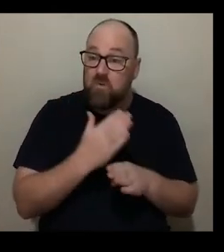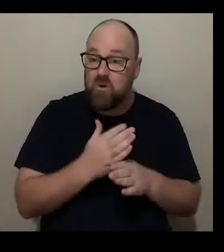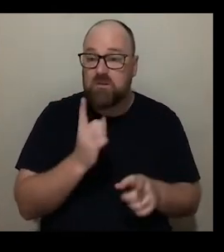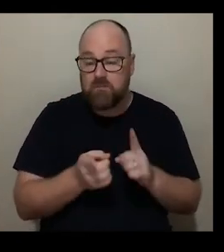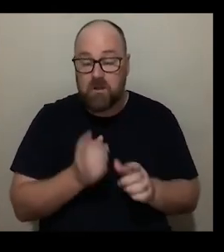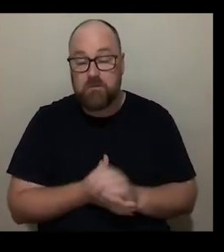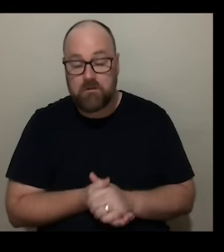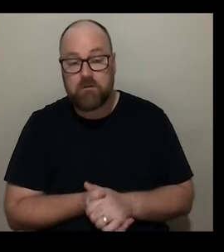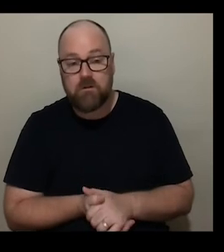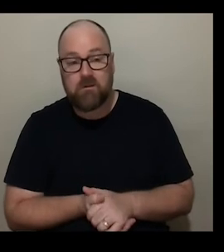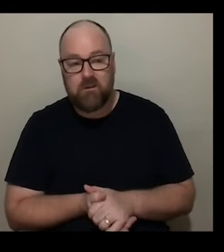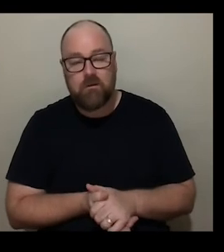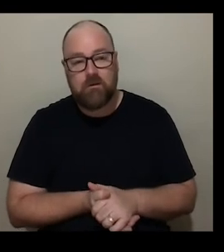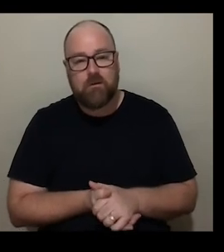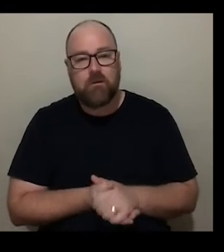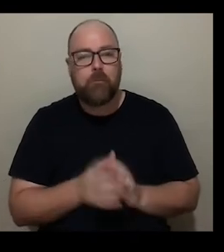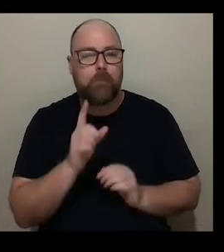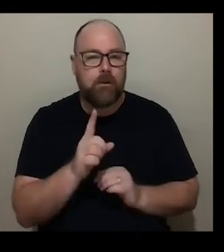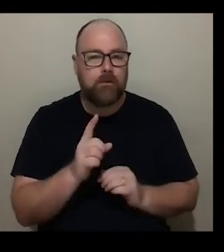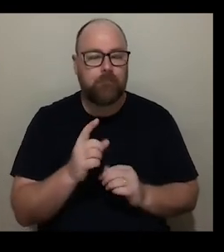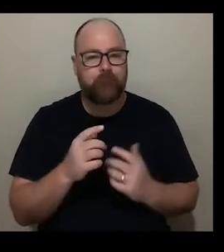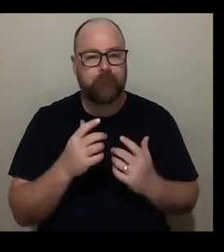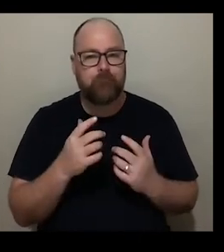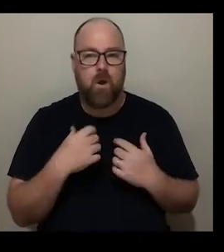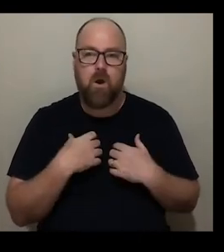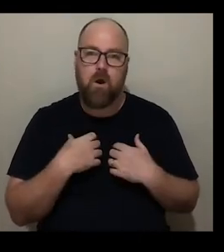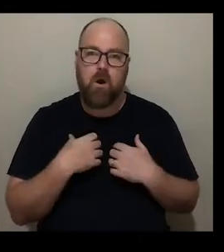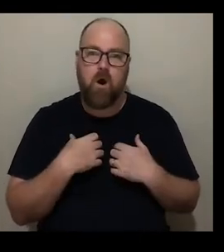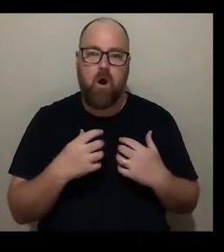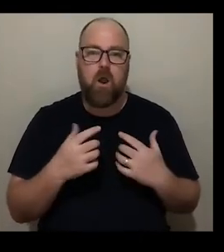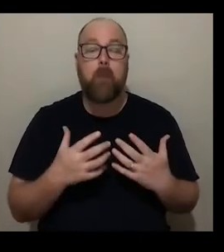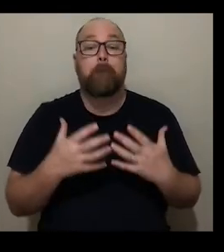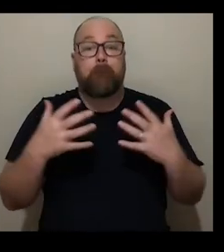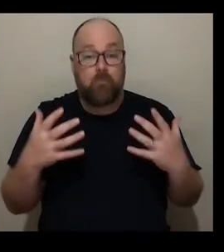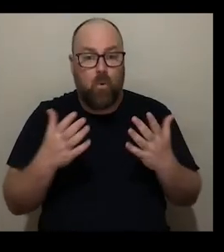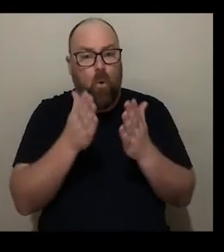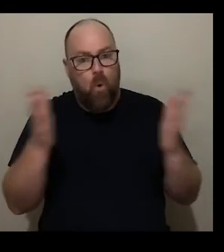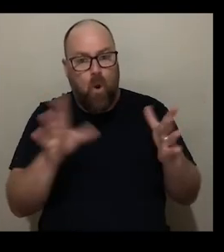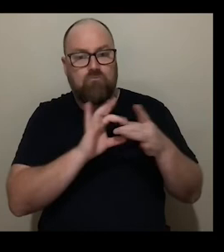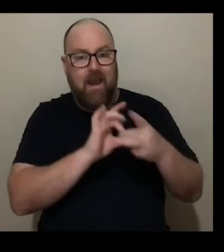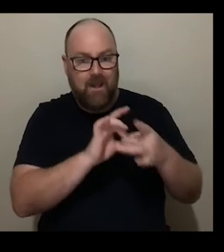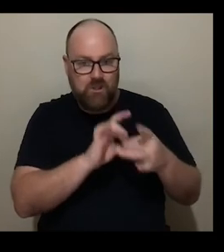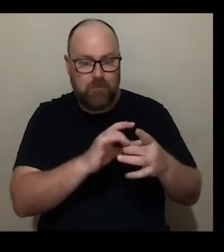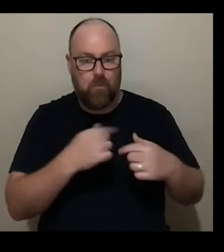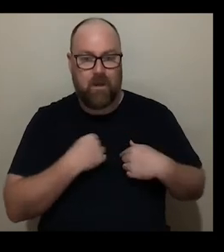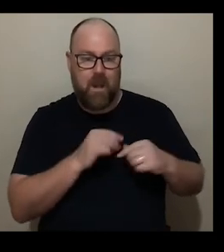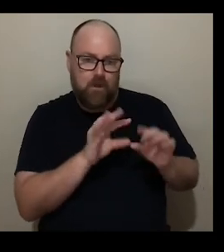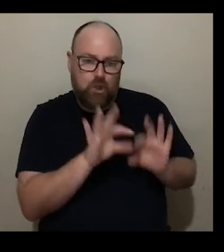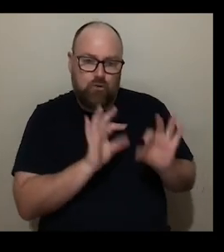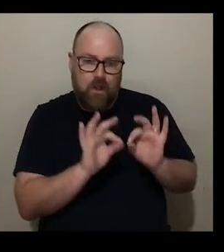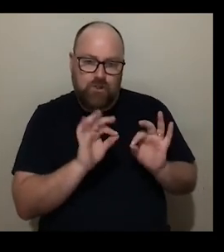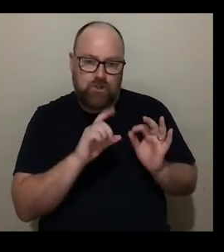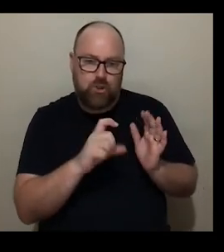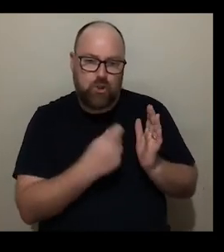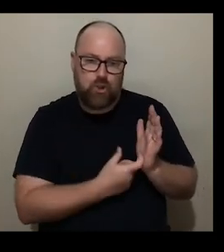um but on a wider um relationship with disabled artists we have a curatorial team